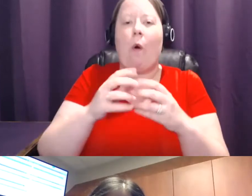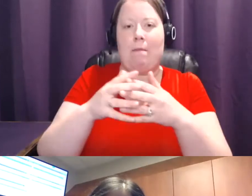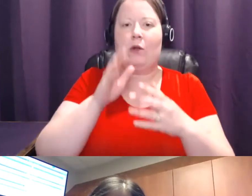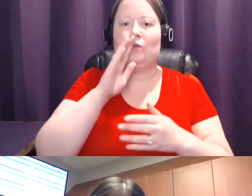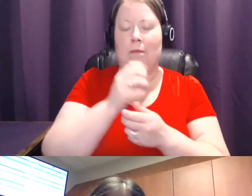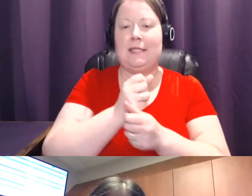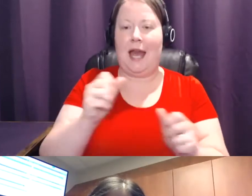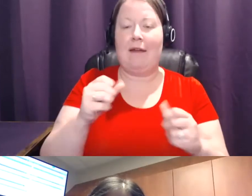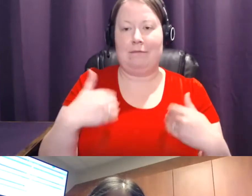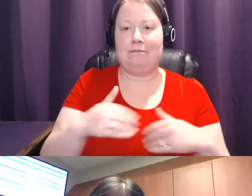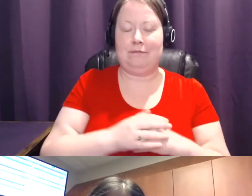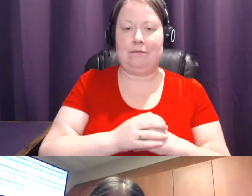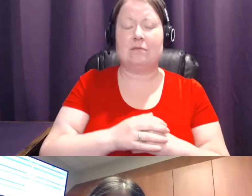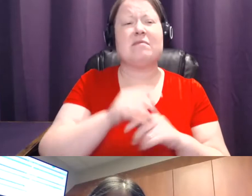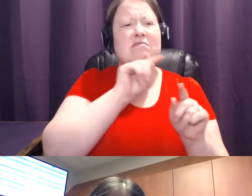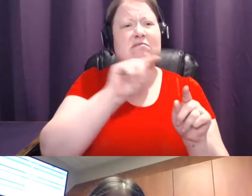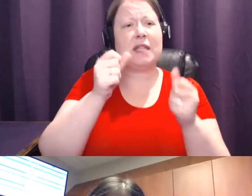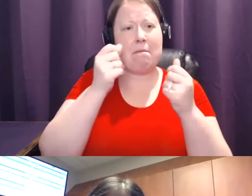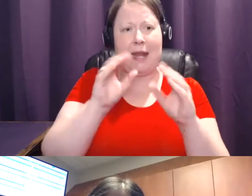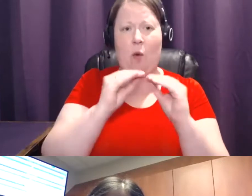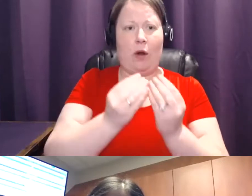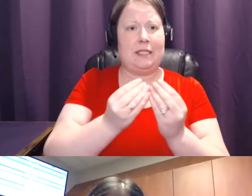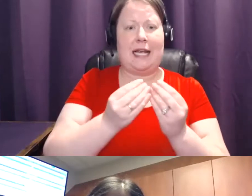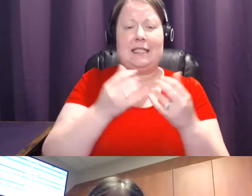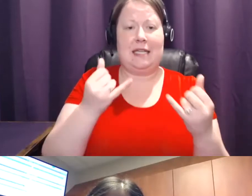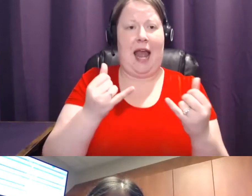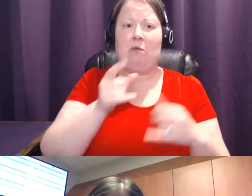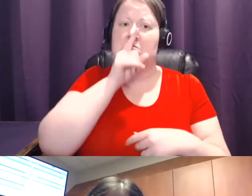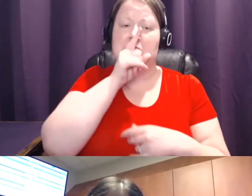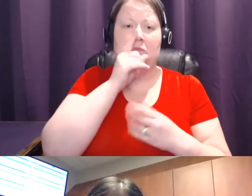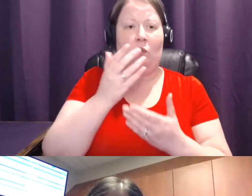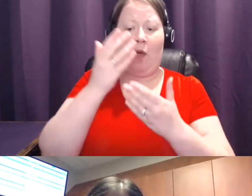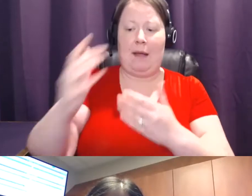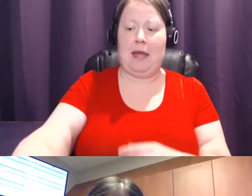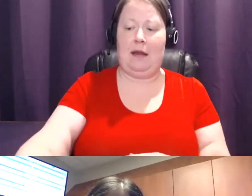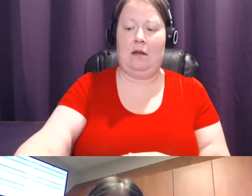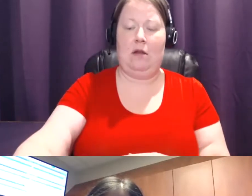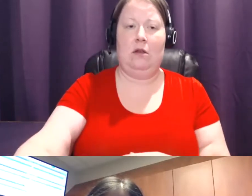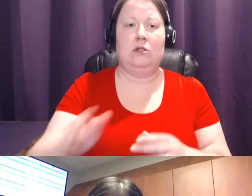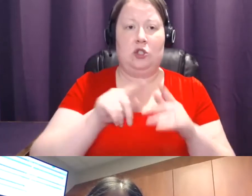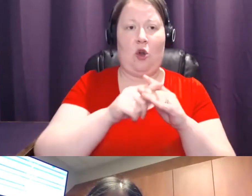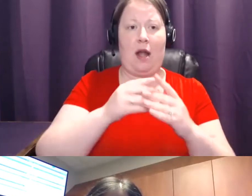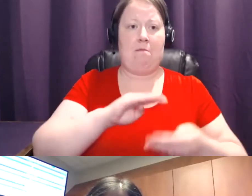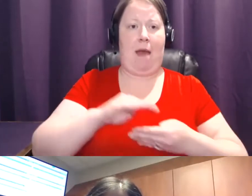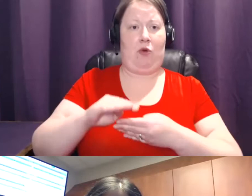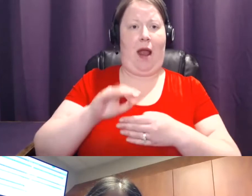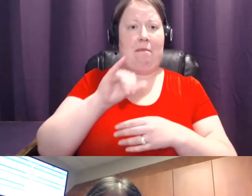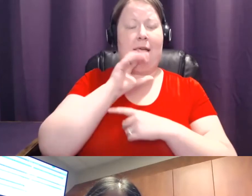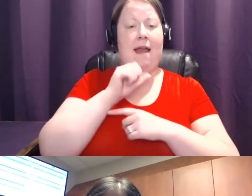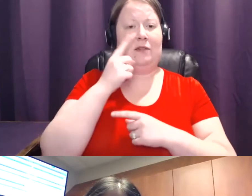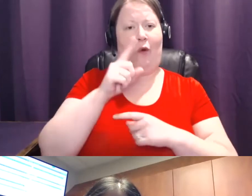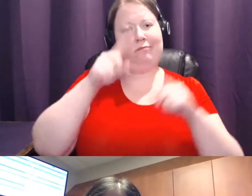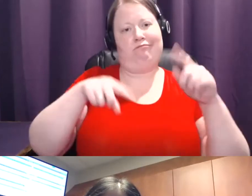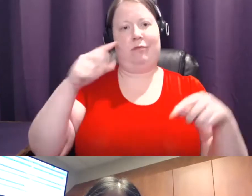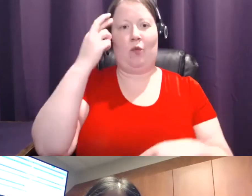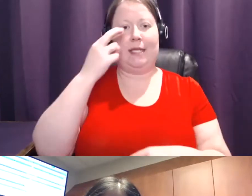organizations now that do not recommend starting mammograms until the age of 50 for various reasons. But you should know that you do not need a referral